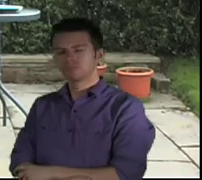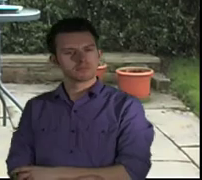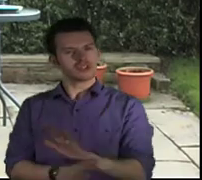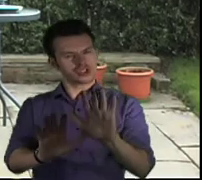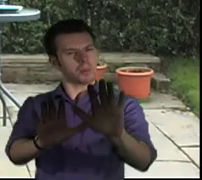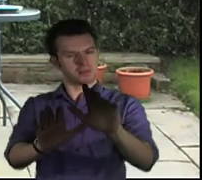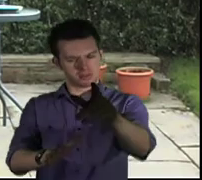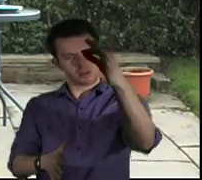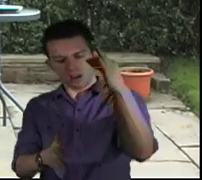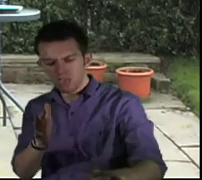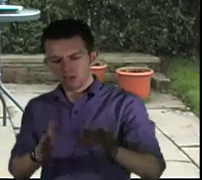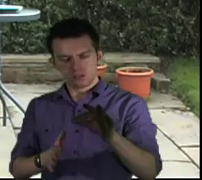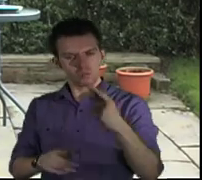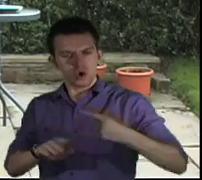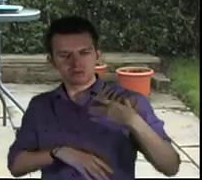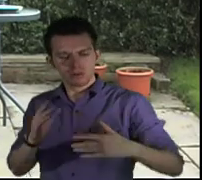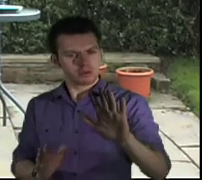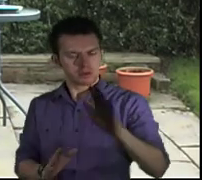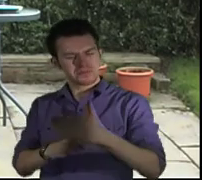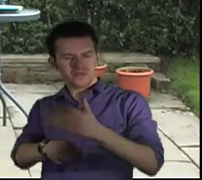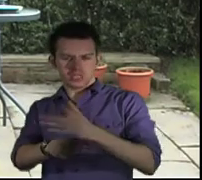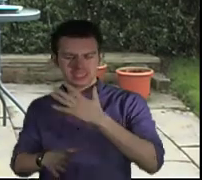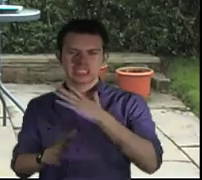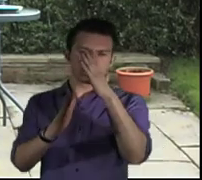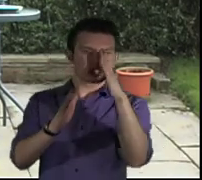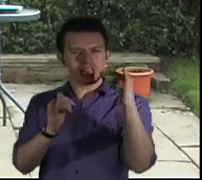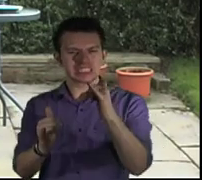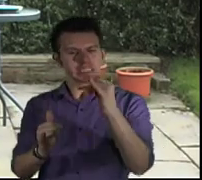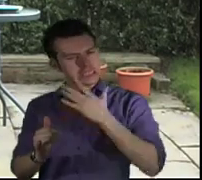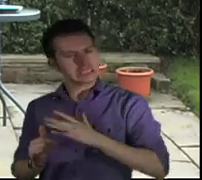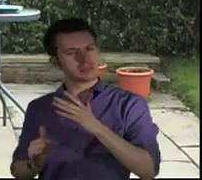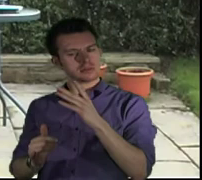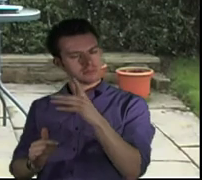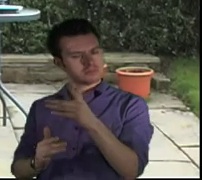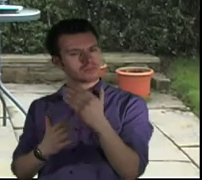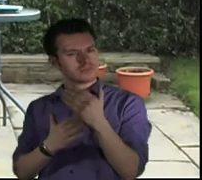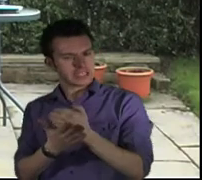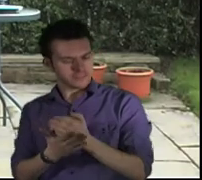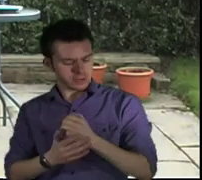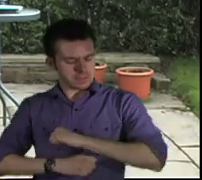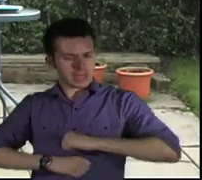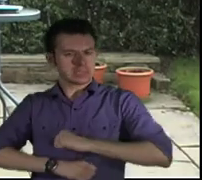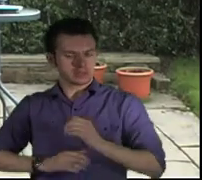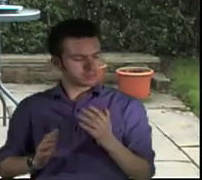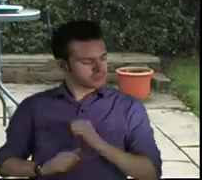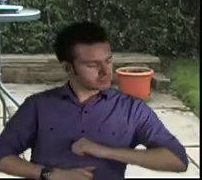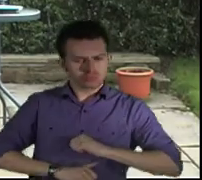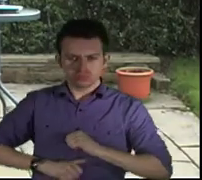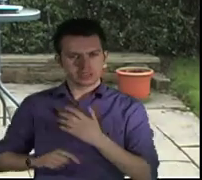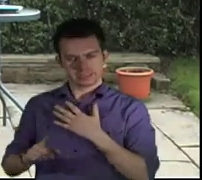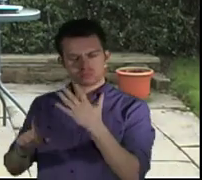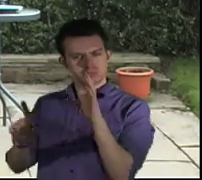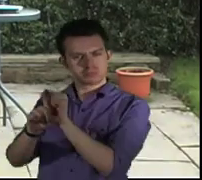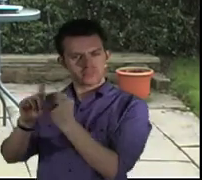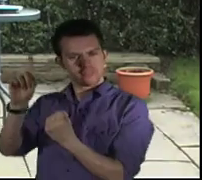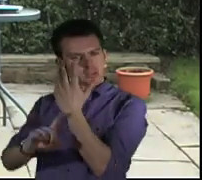Stop! You're not going to light that are you? Well don't be hasty now. First thing you need to do is have your barbecue in a clear